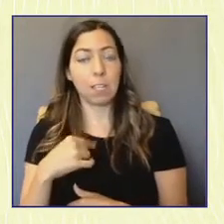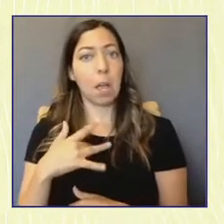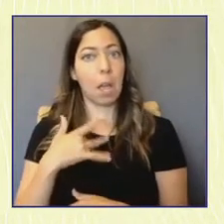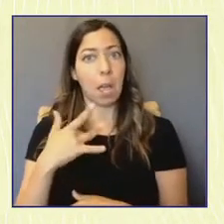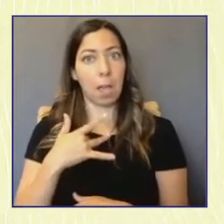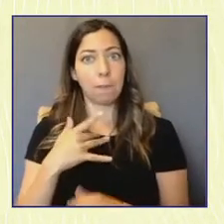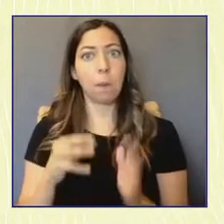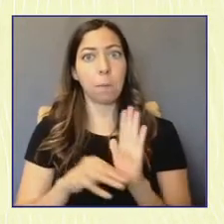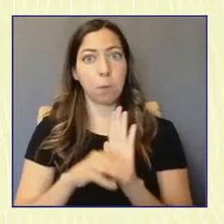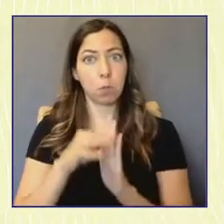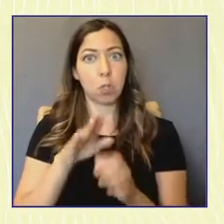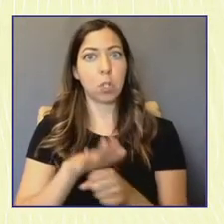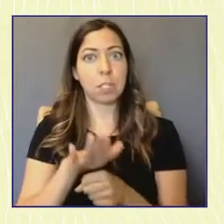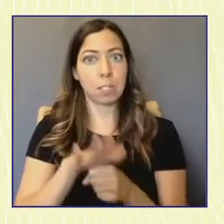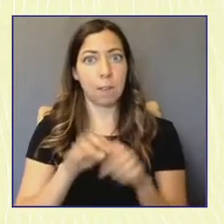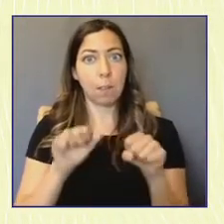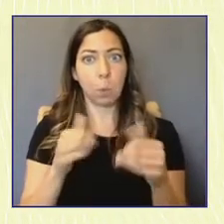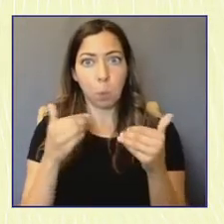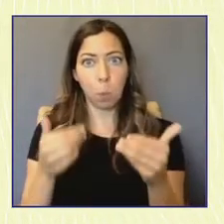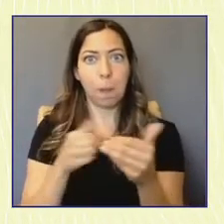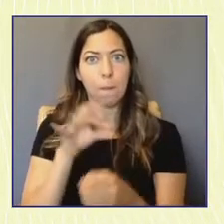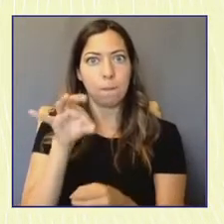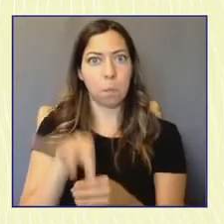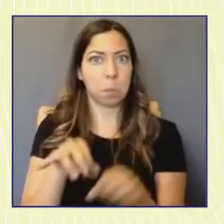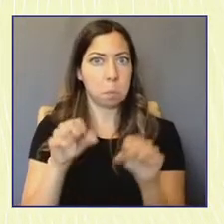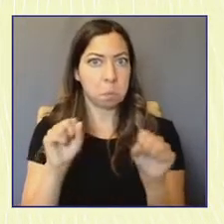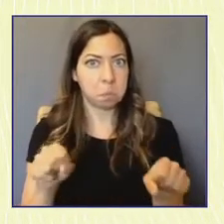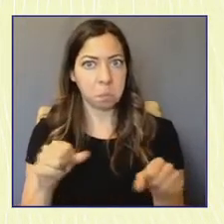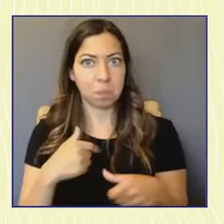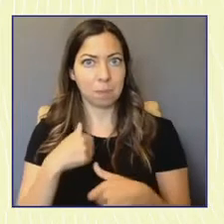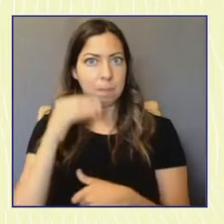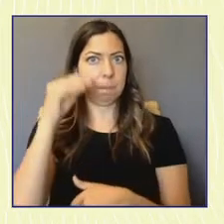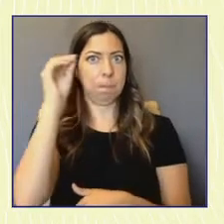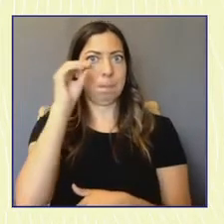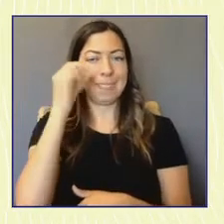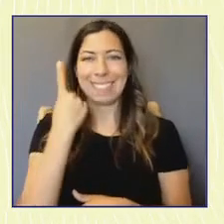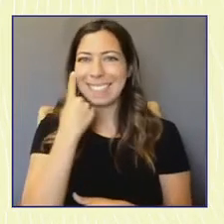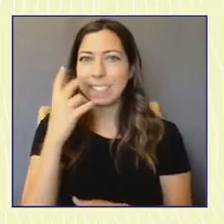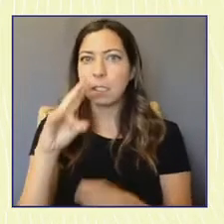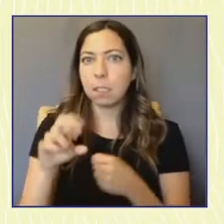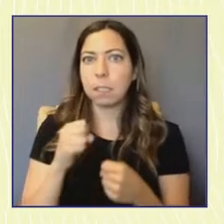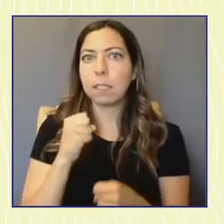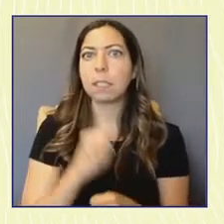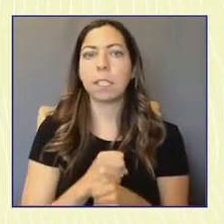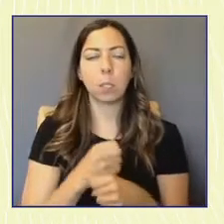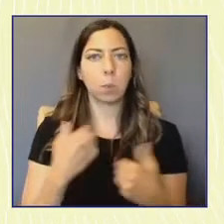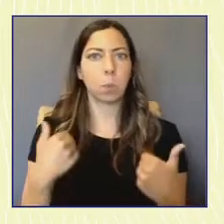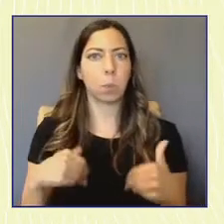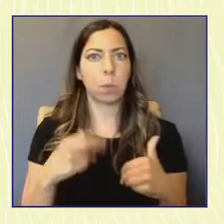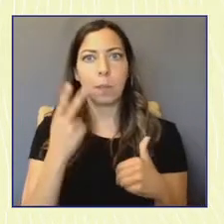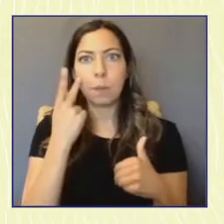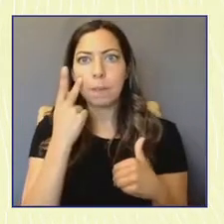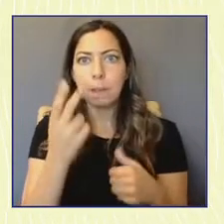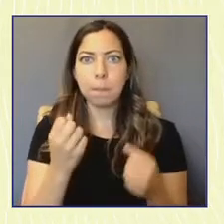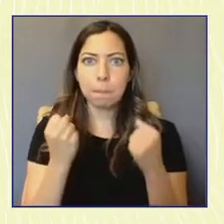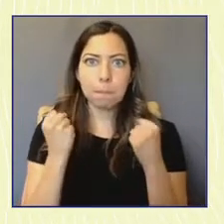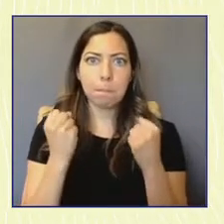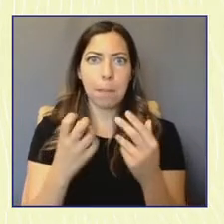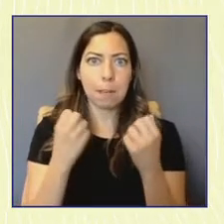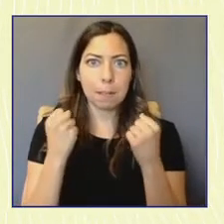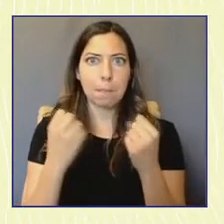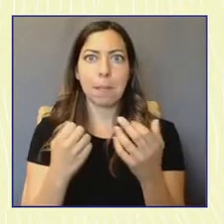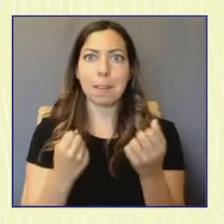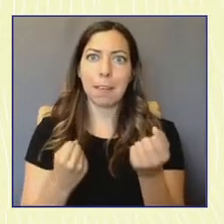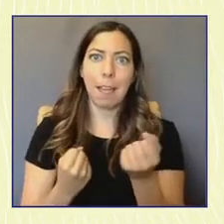ballot. Over the last several years, we have seen a huge wave of inspirational and passionate activism